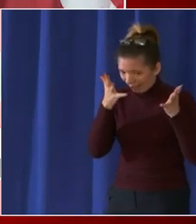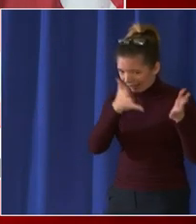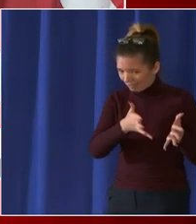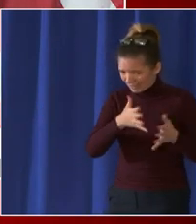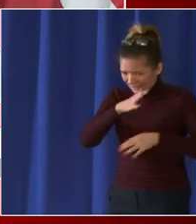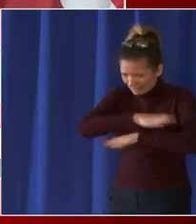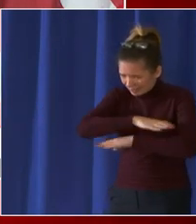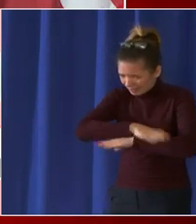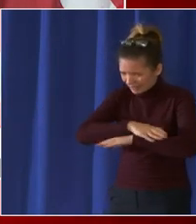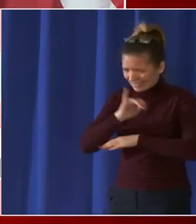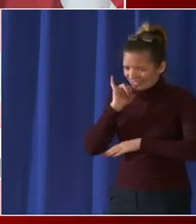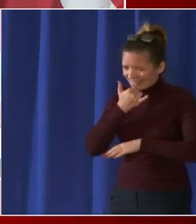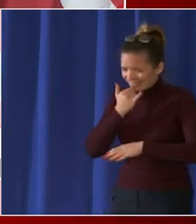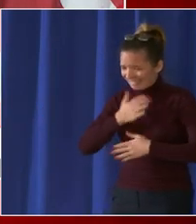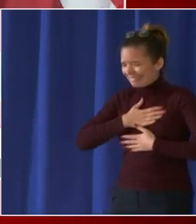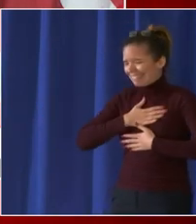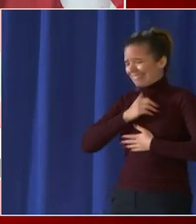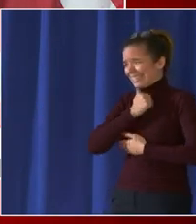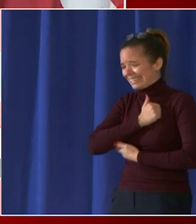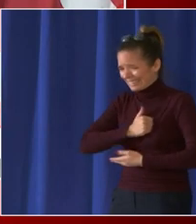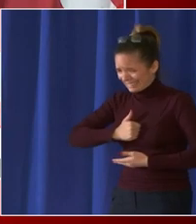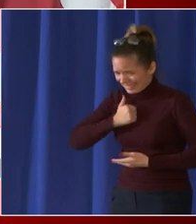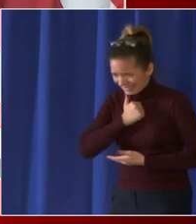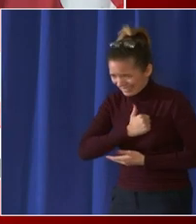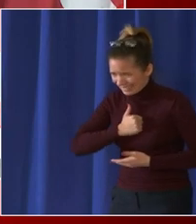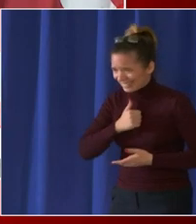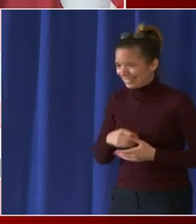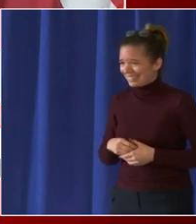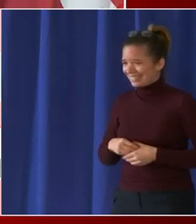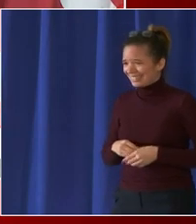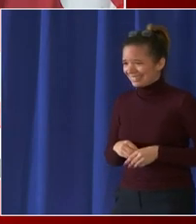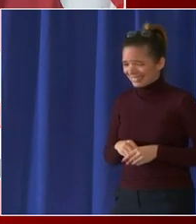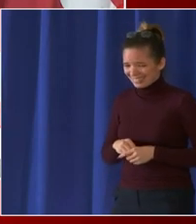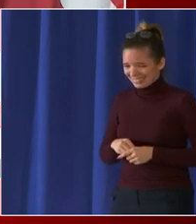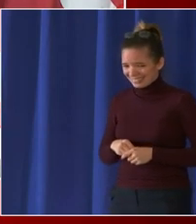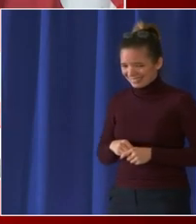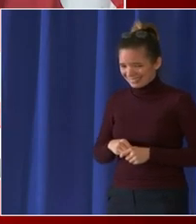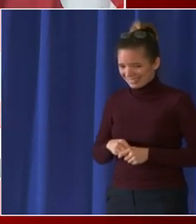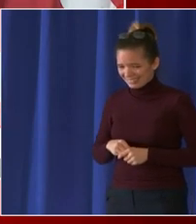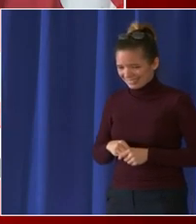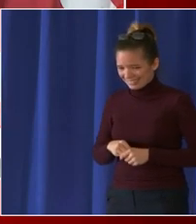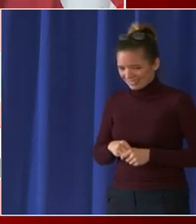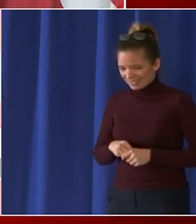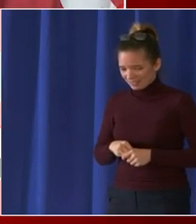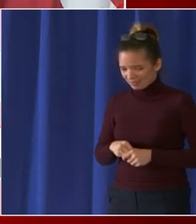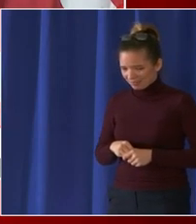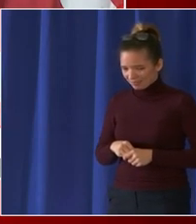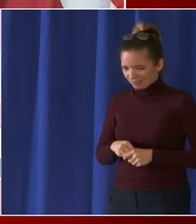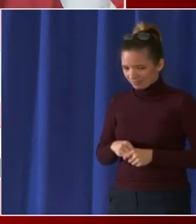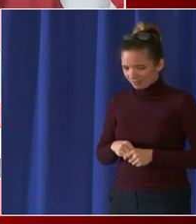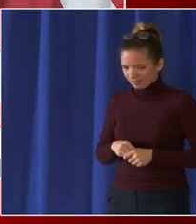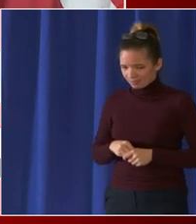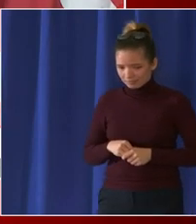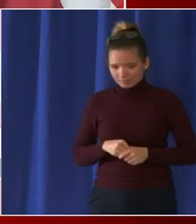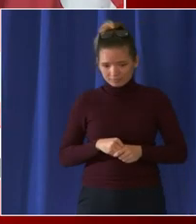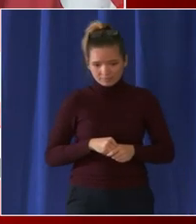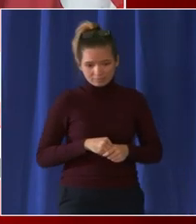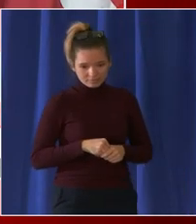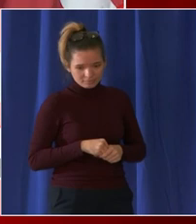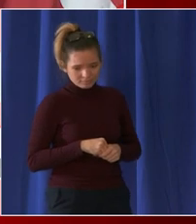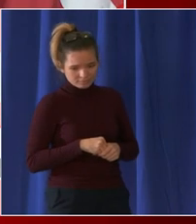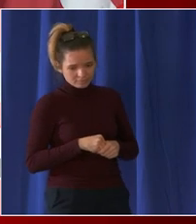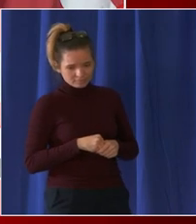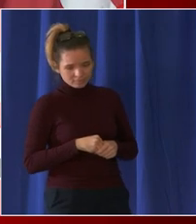that had all of the results okay uh and do you know how many do you have any anecdotal